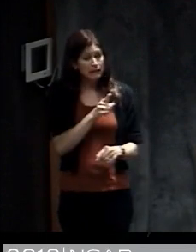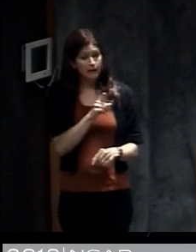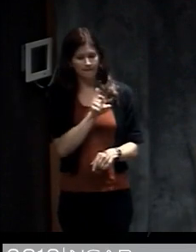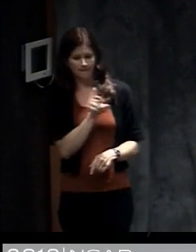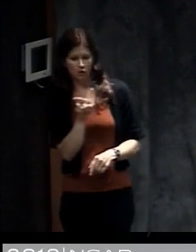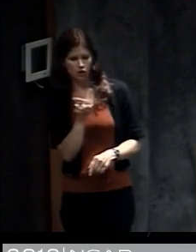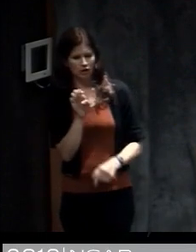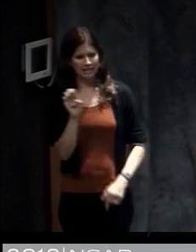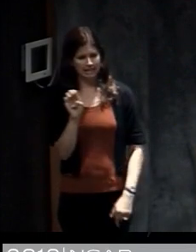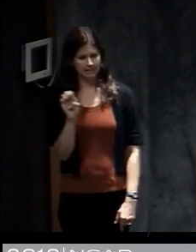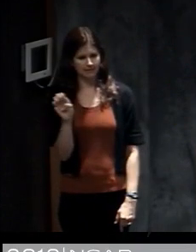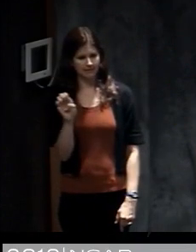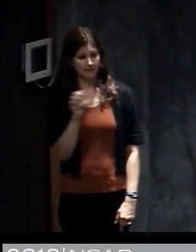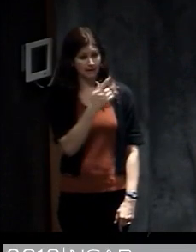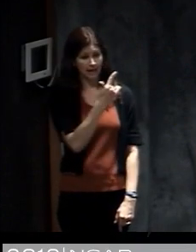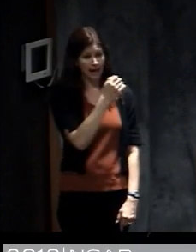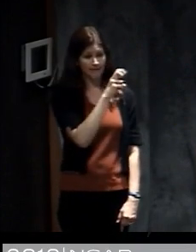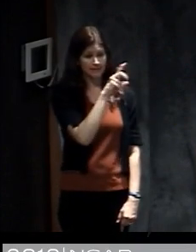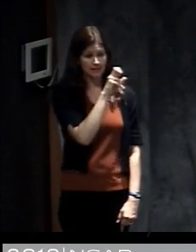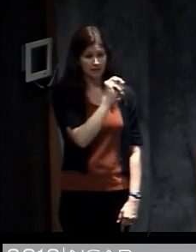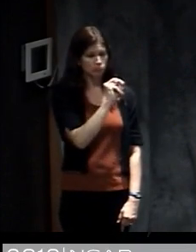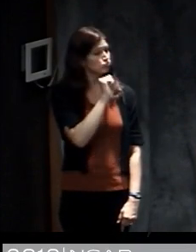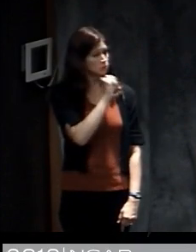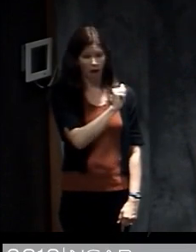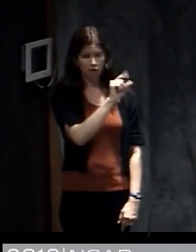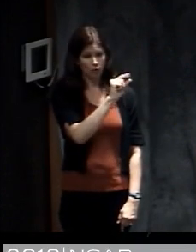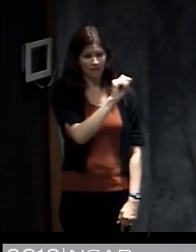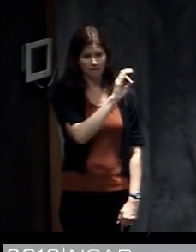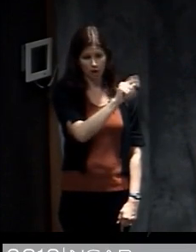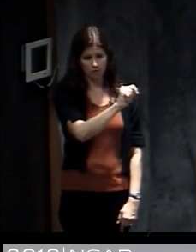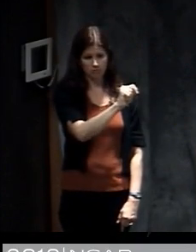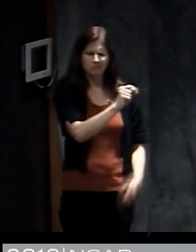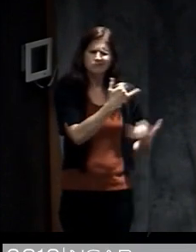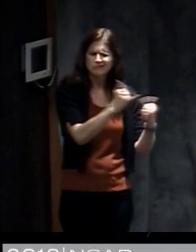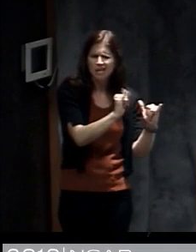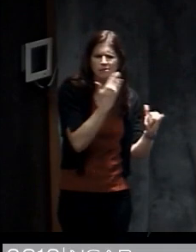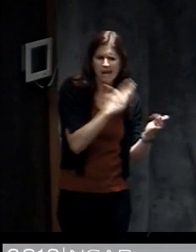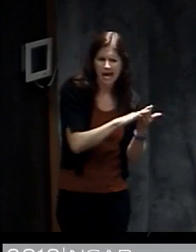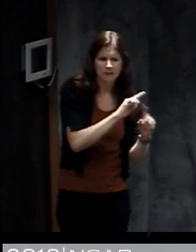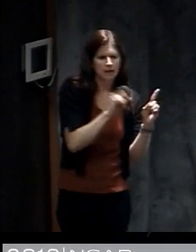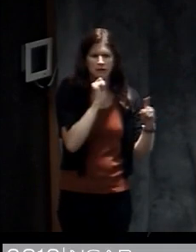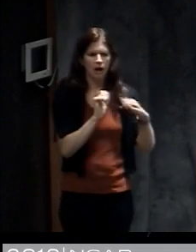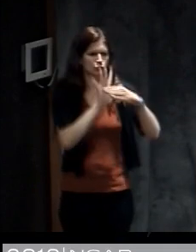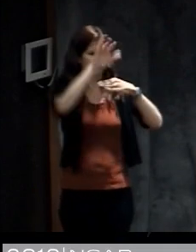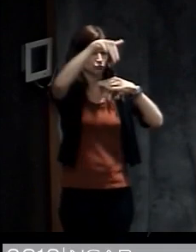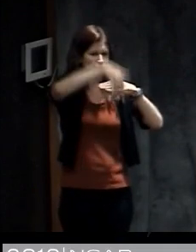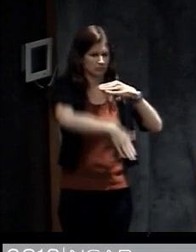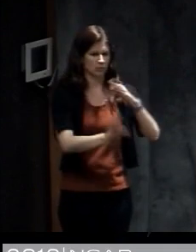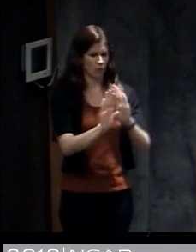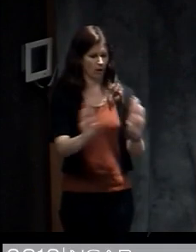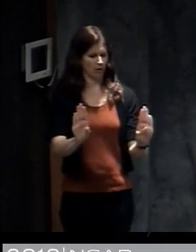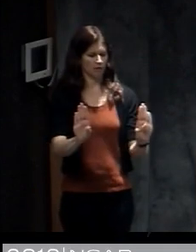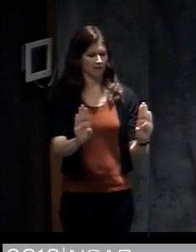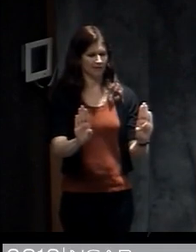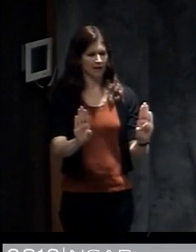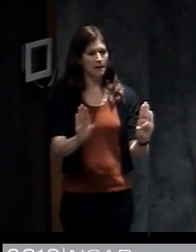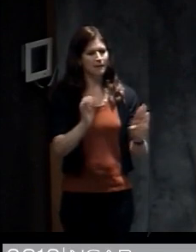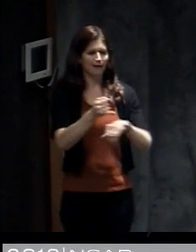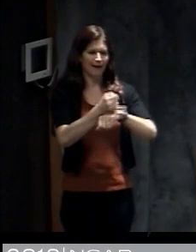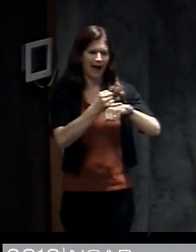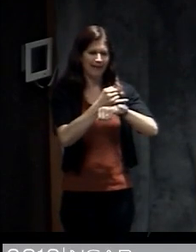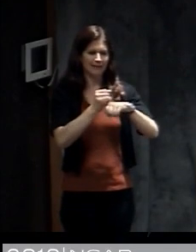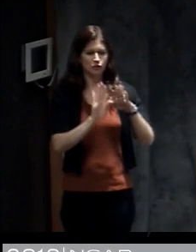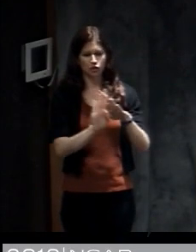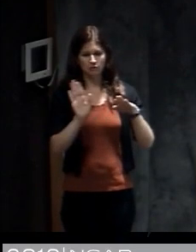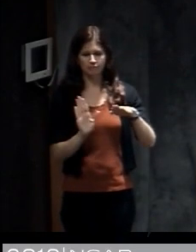And so Galveston did not experience 20-foot storm surge. It did experience a significant storm surge, but it didn't go over the seawall. What happened was Galveston's an island. So the water just